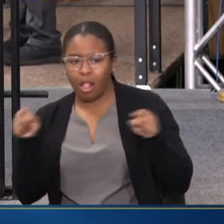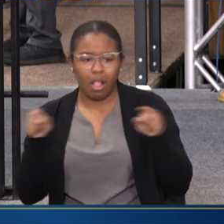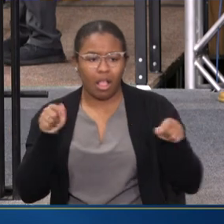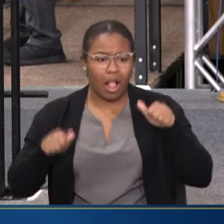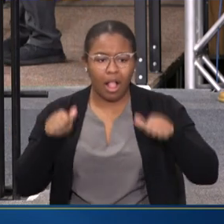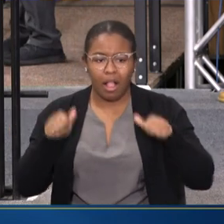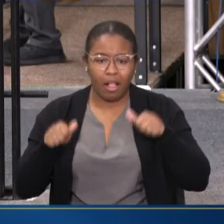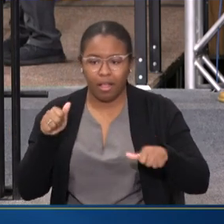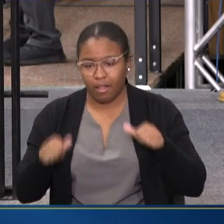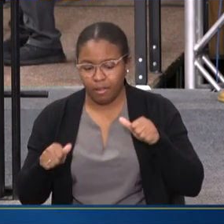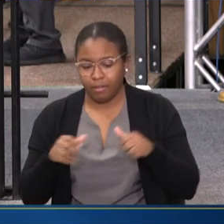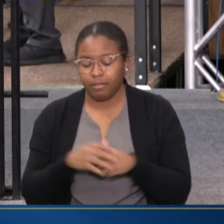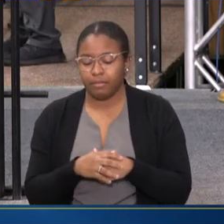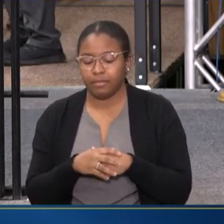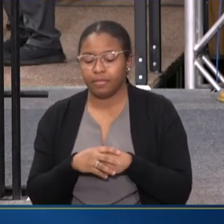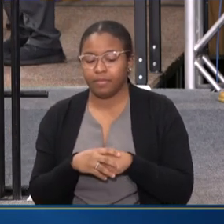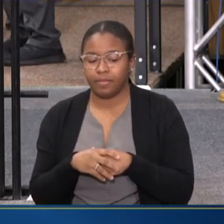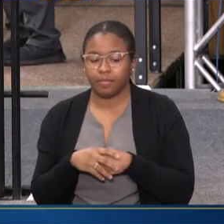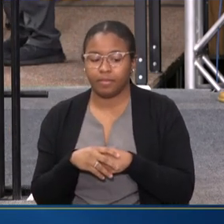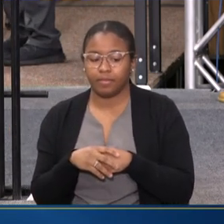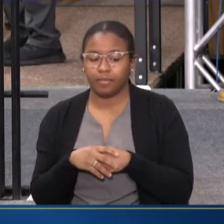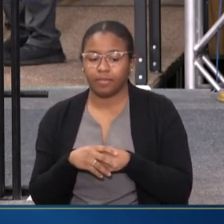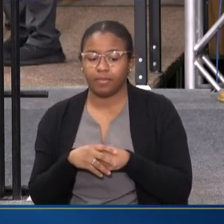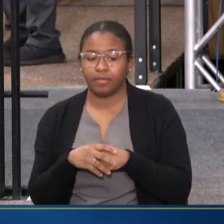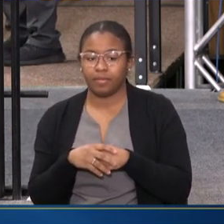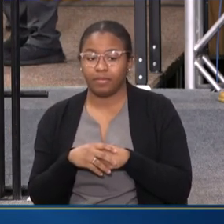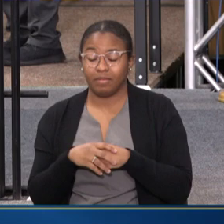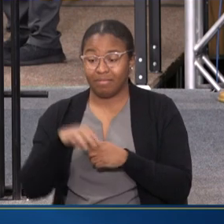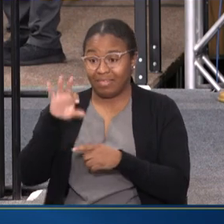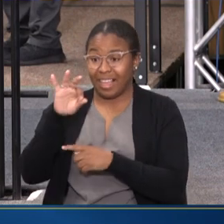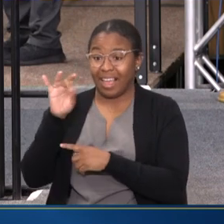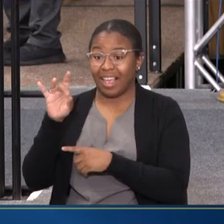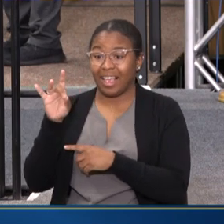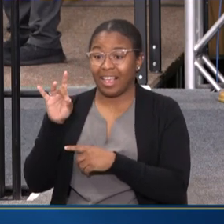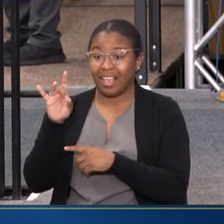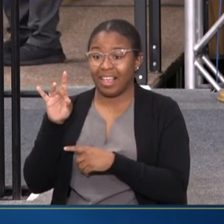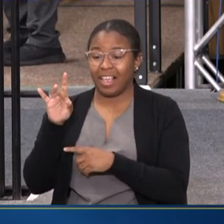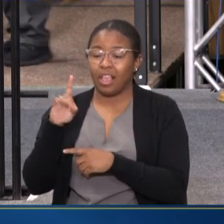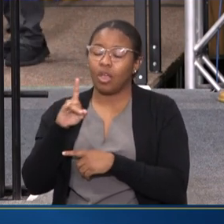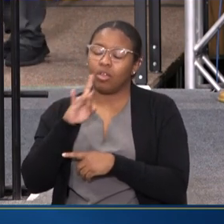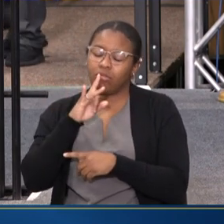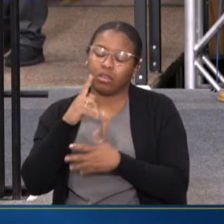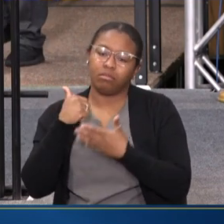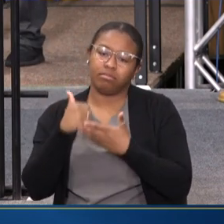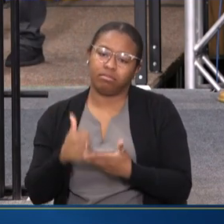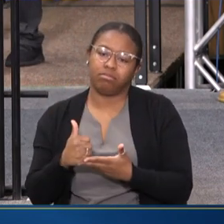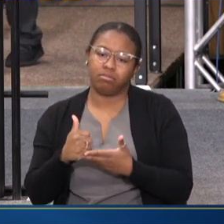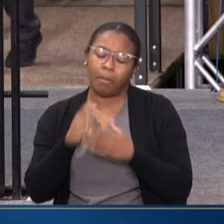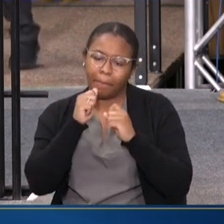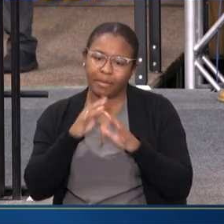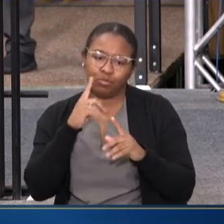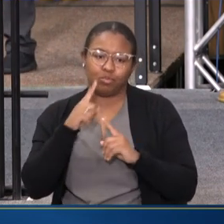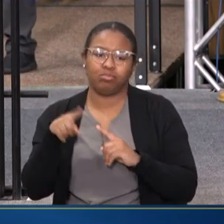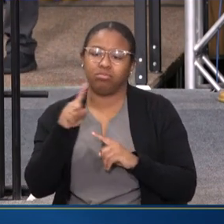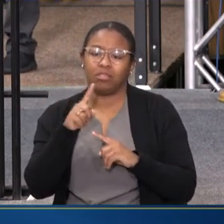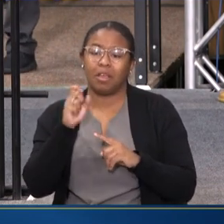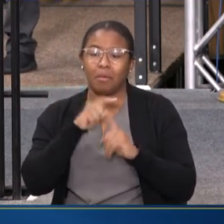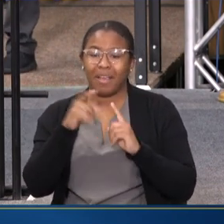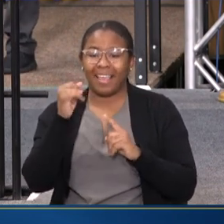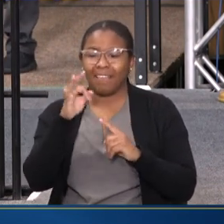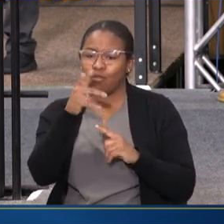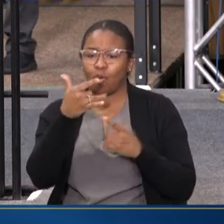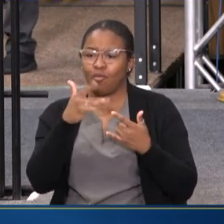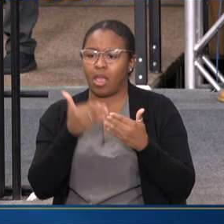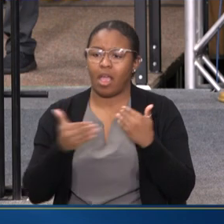988 IS GOING TO BE A BLESSING. IT HAS BEEN A BLESSING. BUT WHAT IF YOU'RE A FEW STEPS